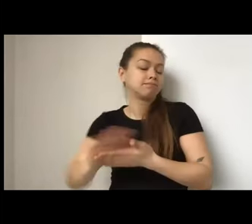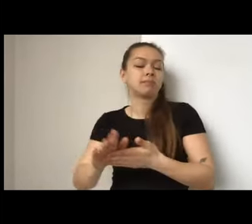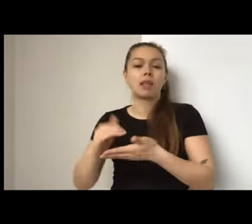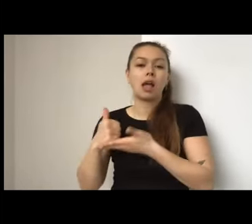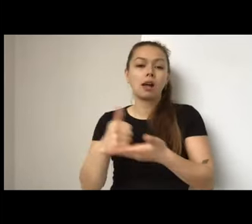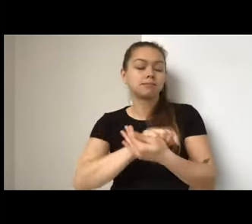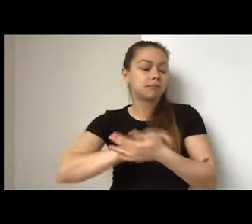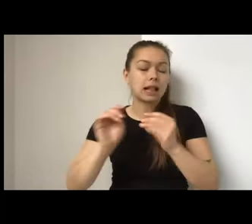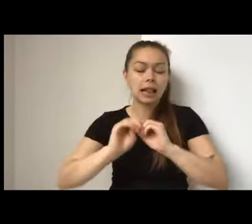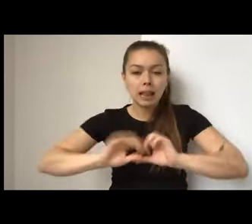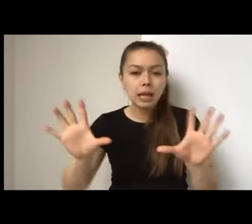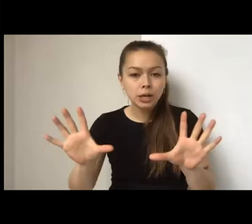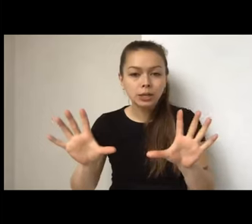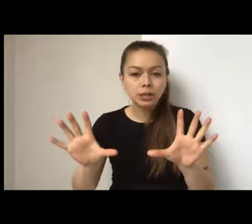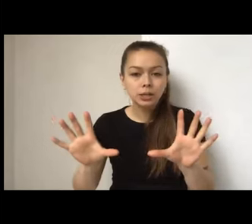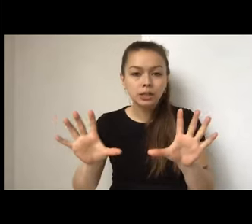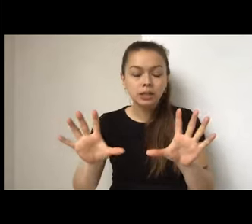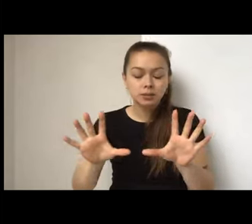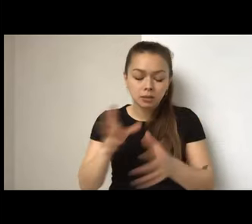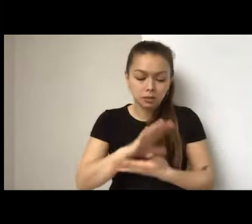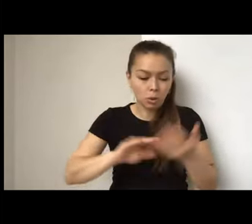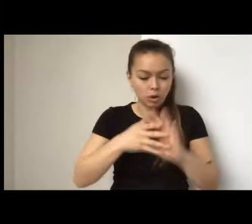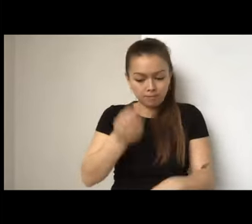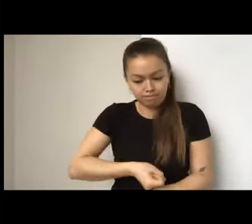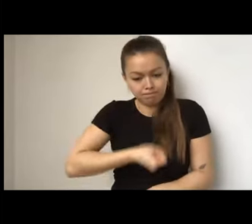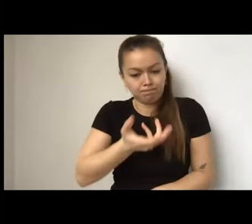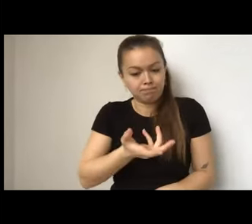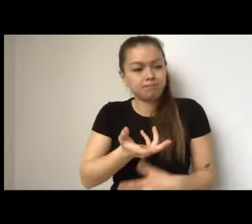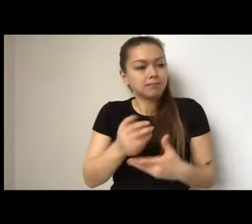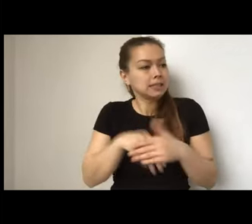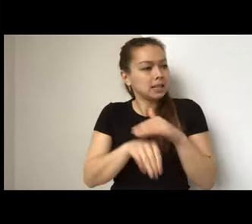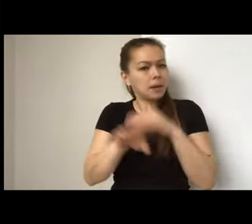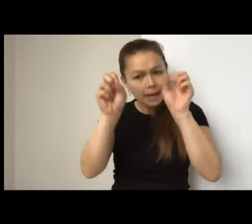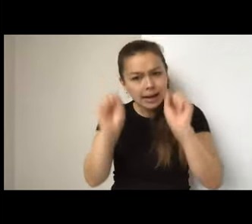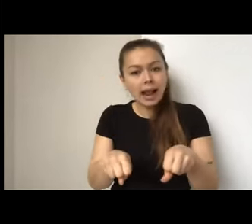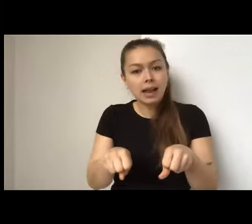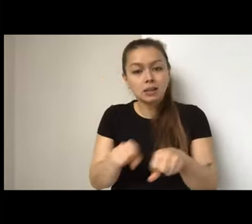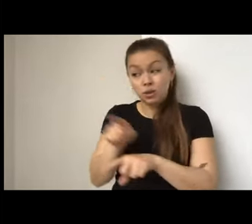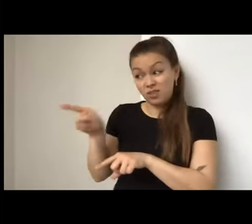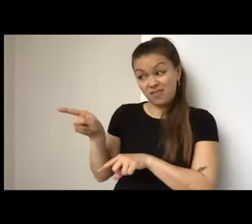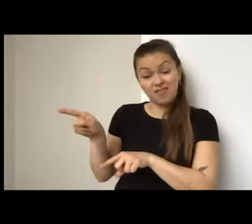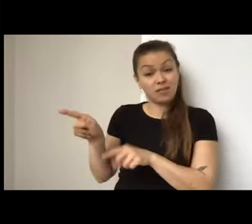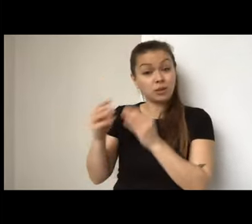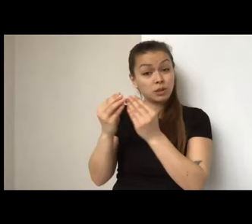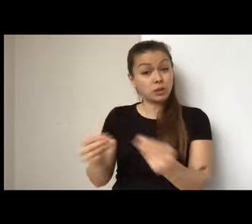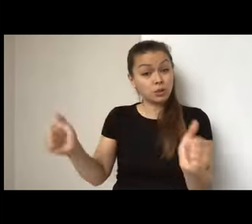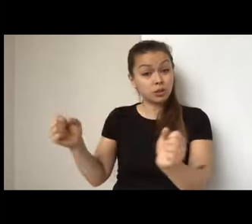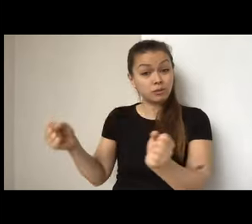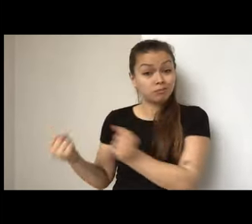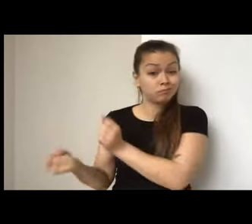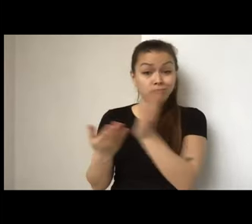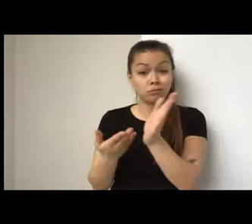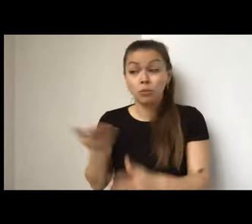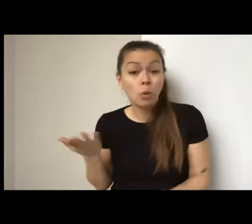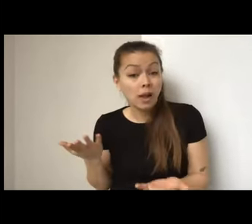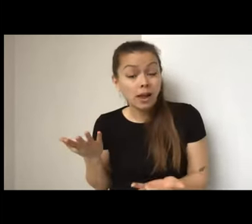a solution that was presented, uh, about kind of the storytelling that we have and how to share it in one way, uh, which was a map, uh, being